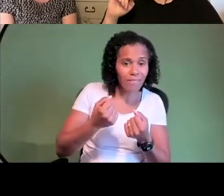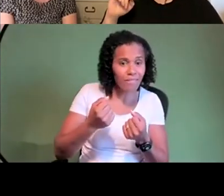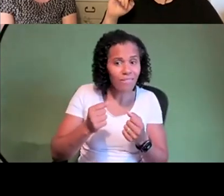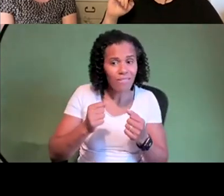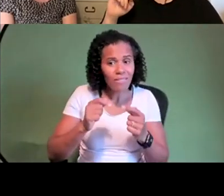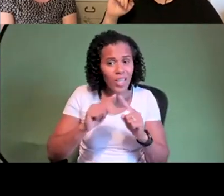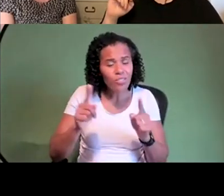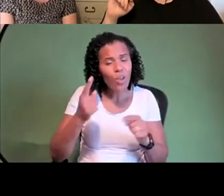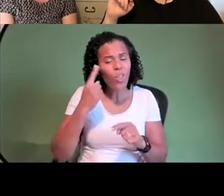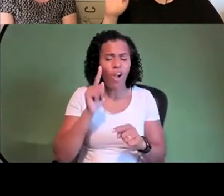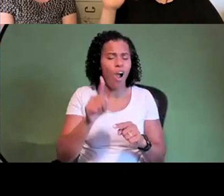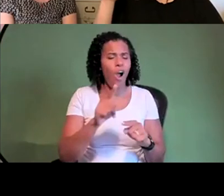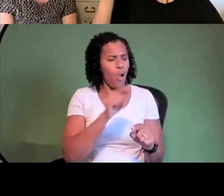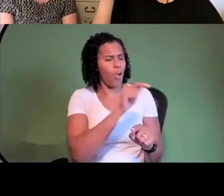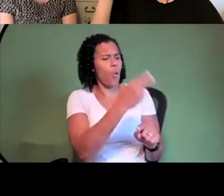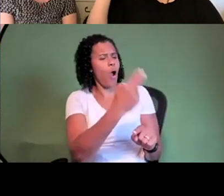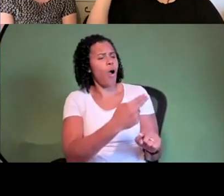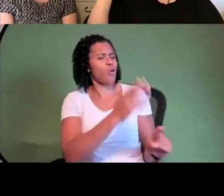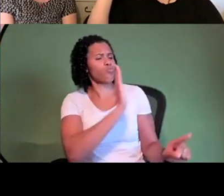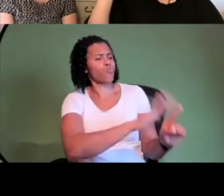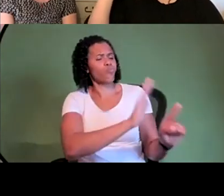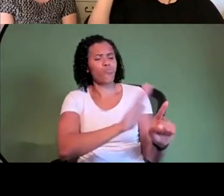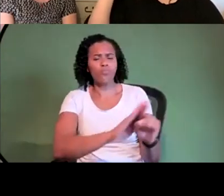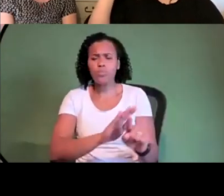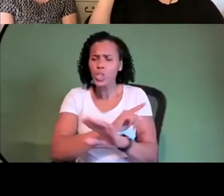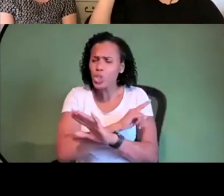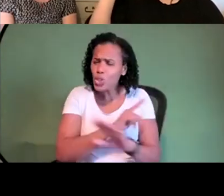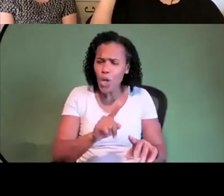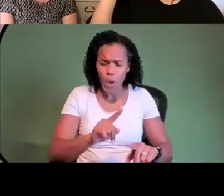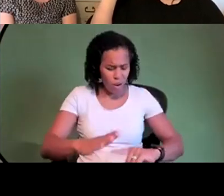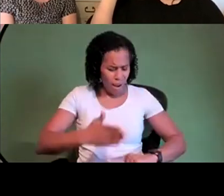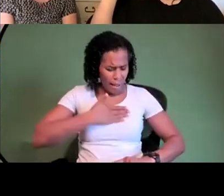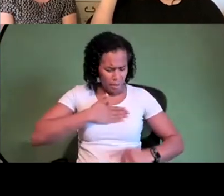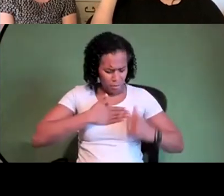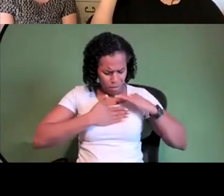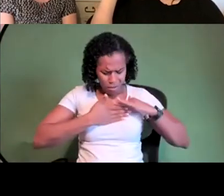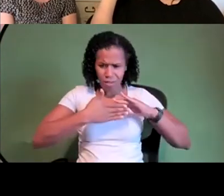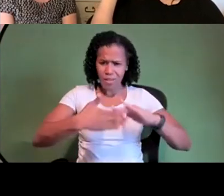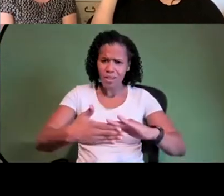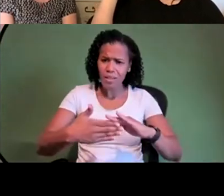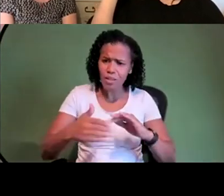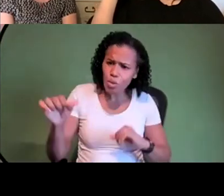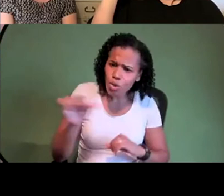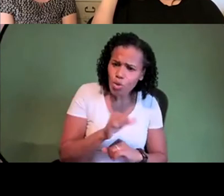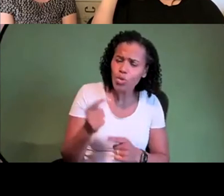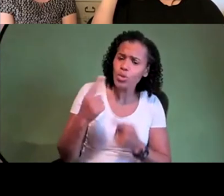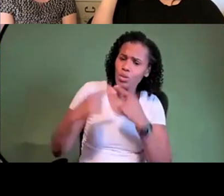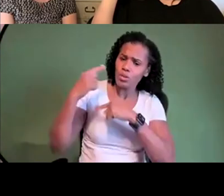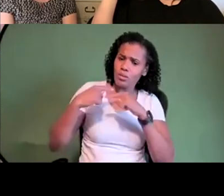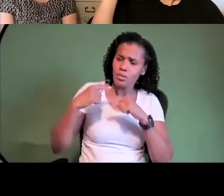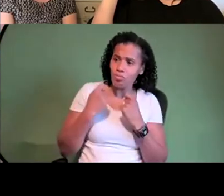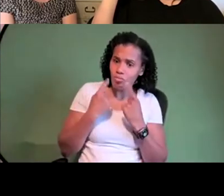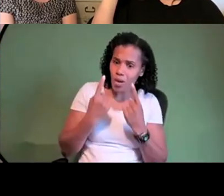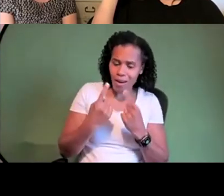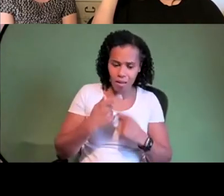type of artist or this type of artist instead of labeling that person of the type of artists they are why don't we go back to the human element of why they make the work